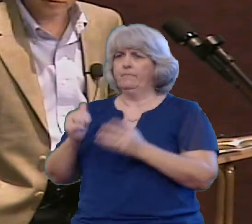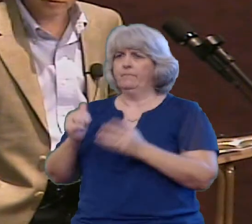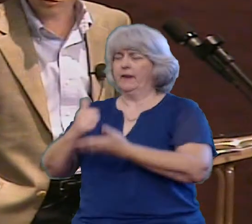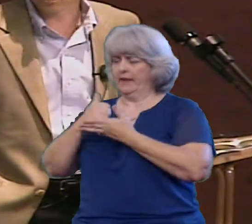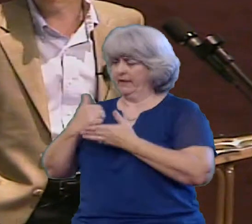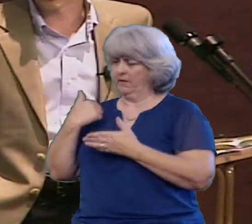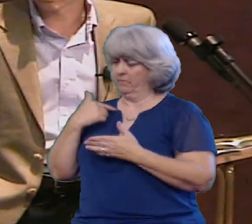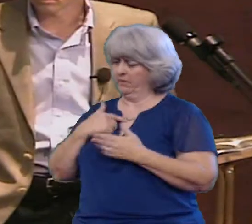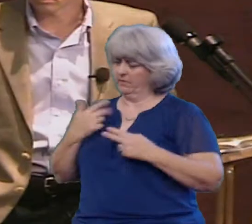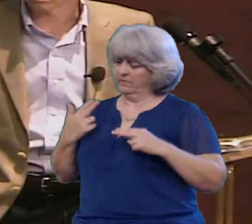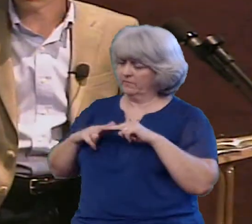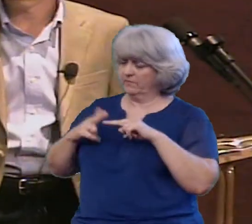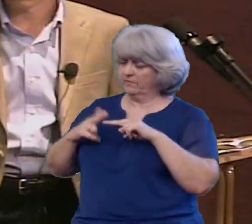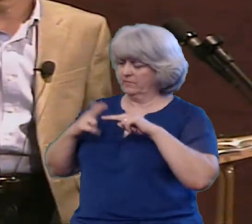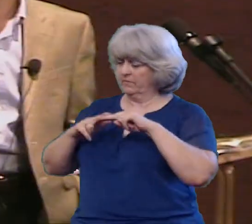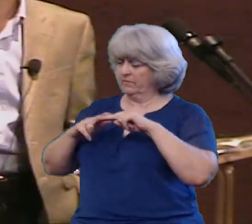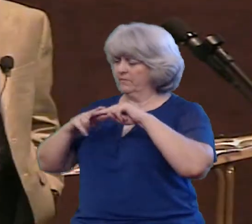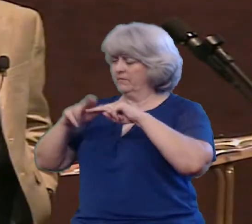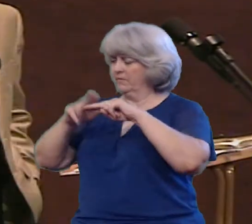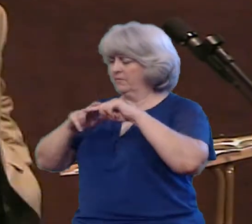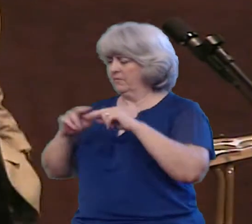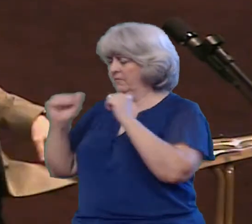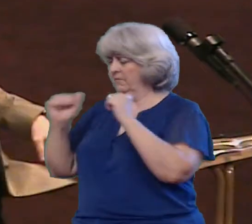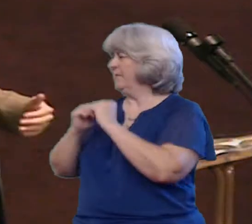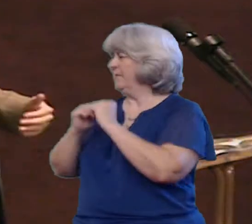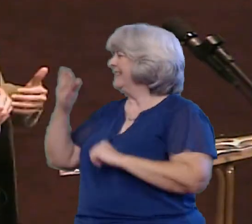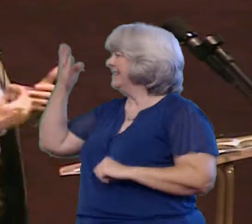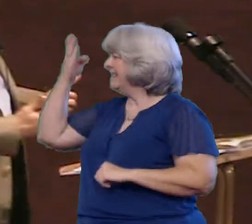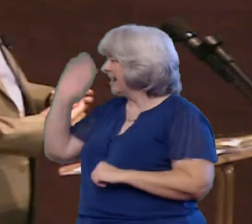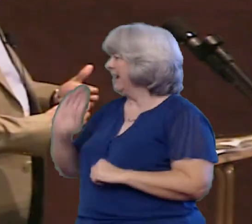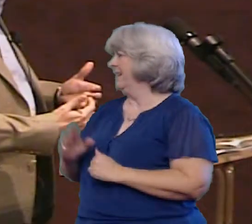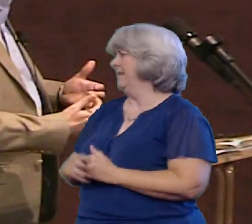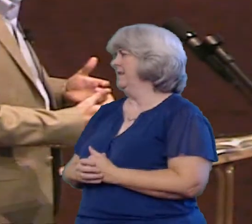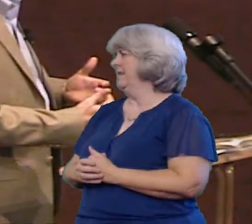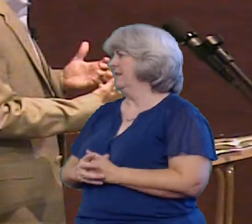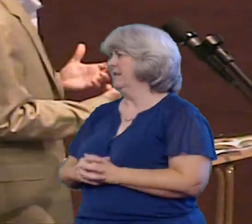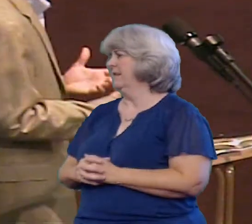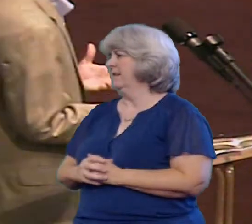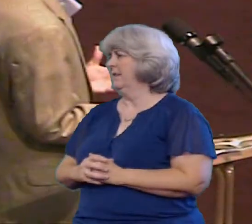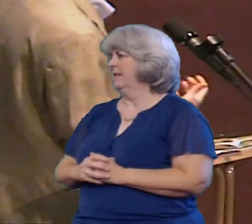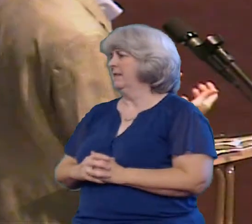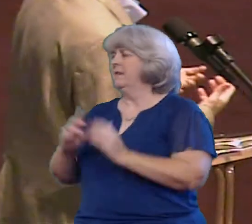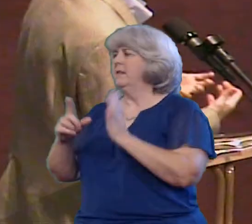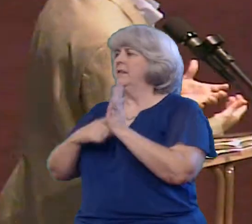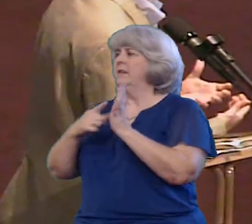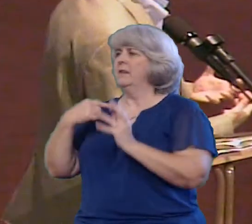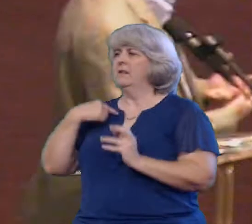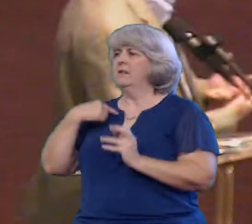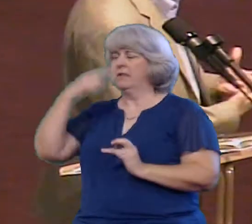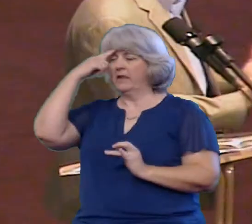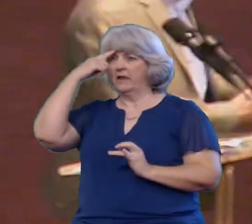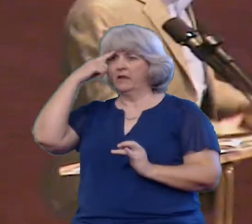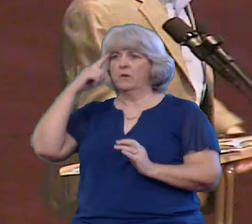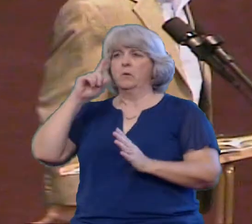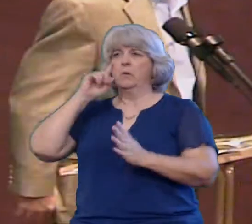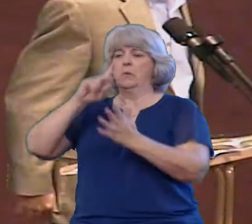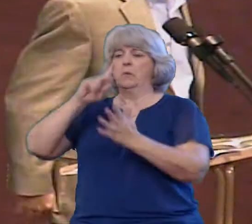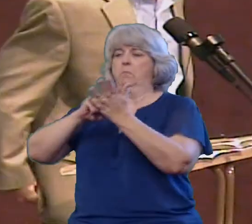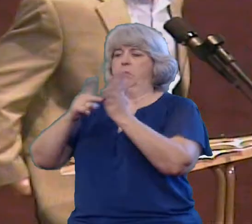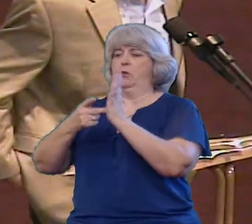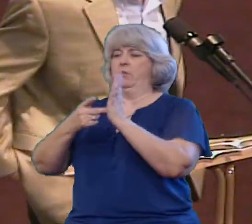God themselves You see, sometimes when we think about our purpose It's not just to be about us It's to be about others